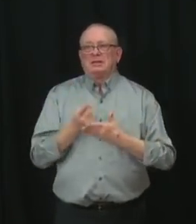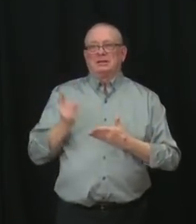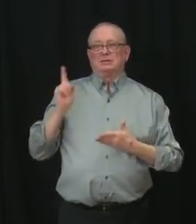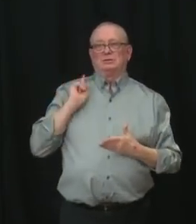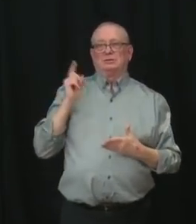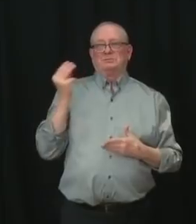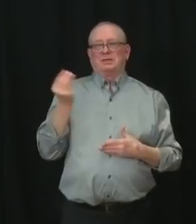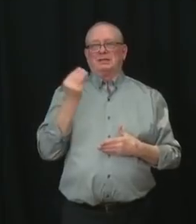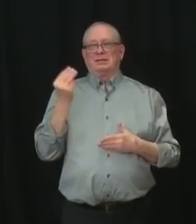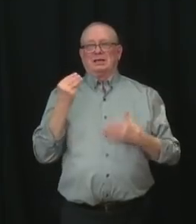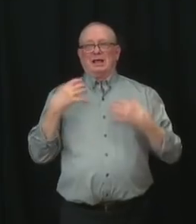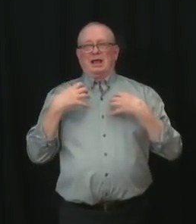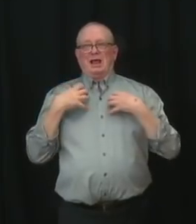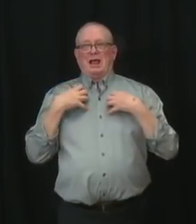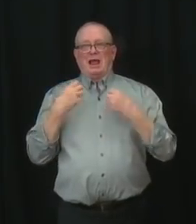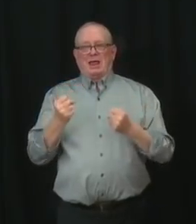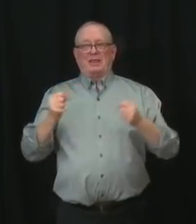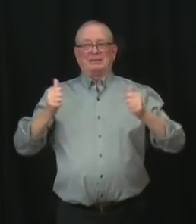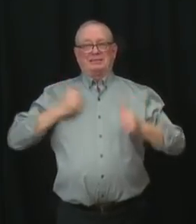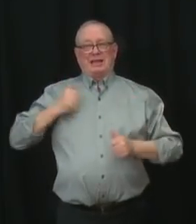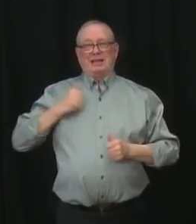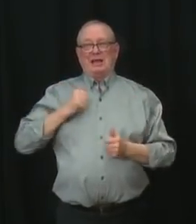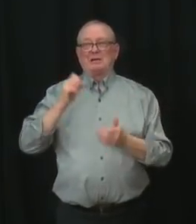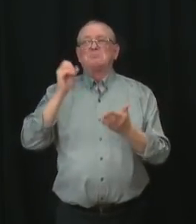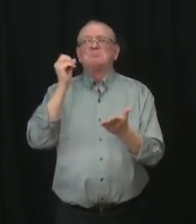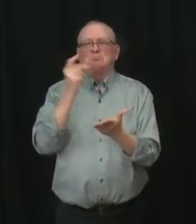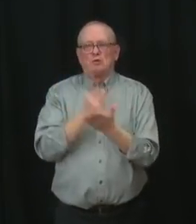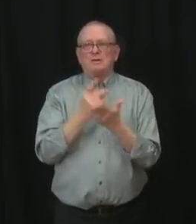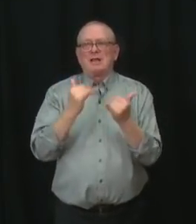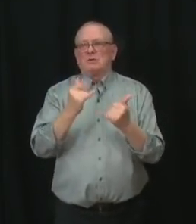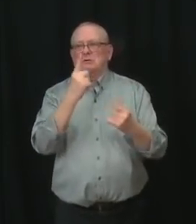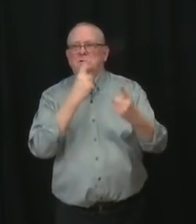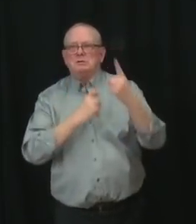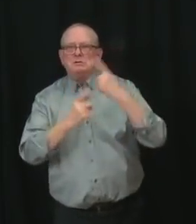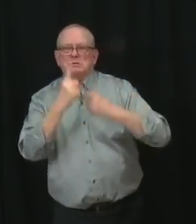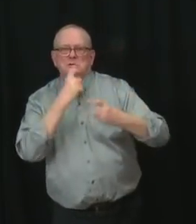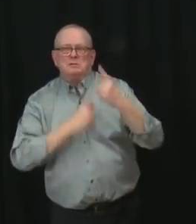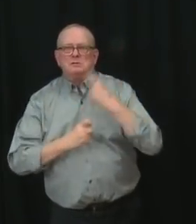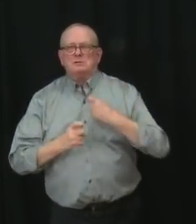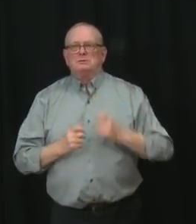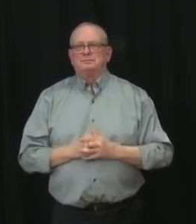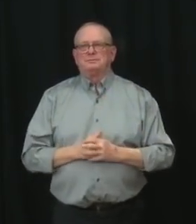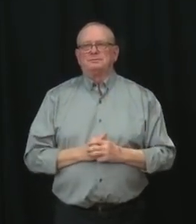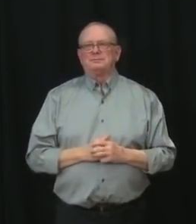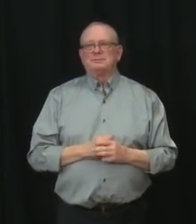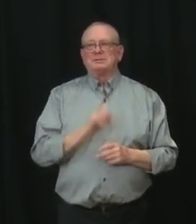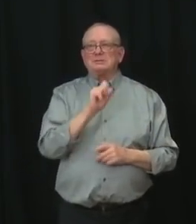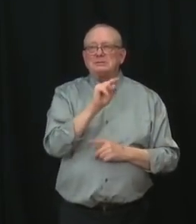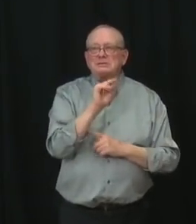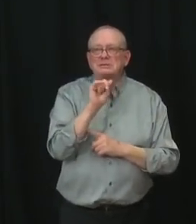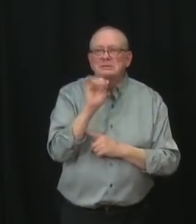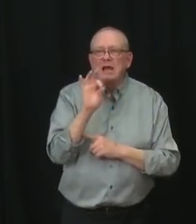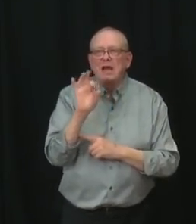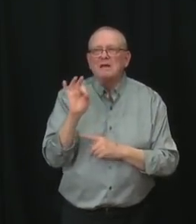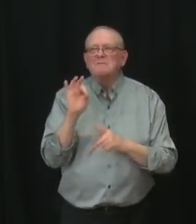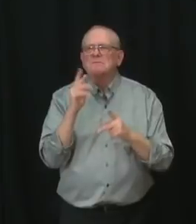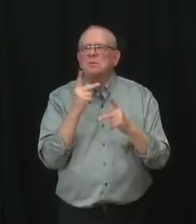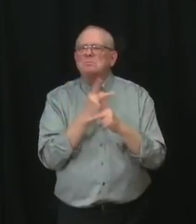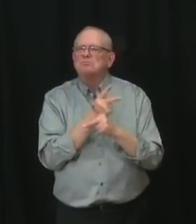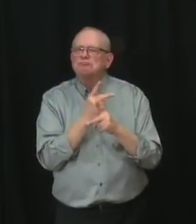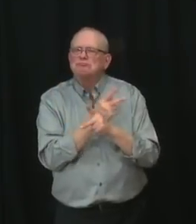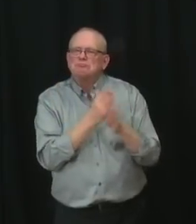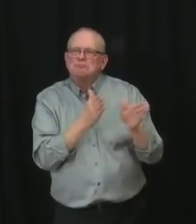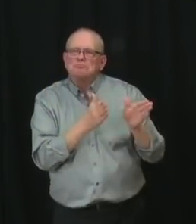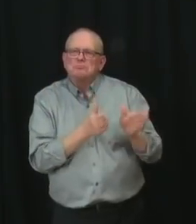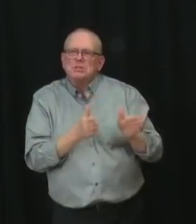curious to know how it can be assessed. Our staff has been working through implementation details in developing guidance for